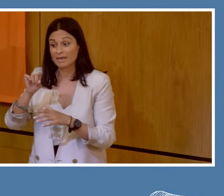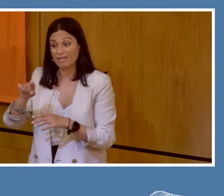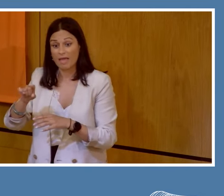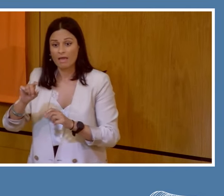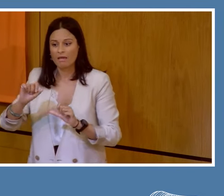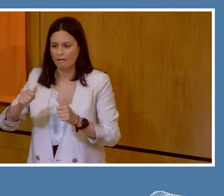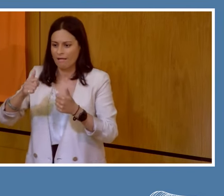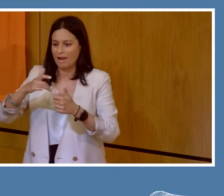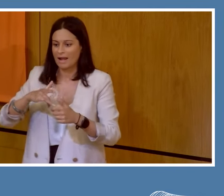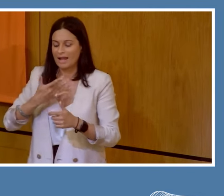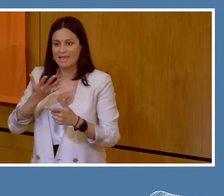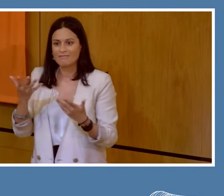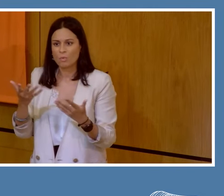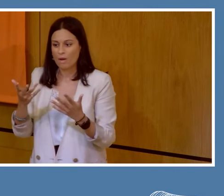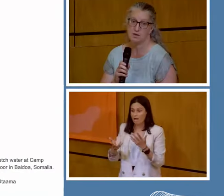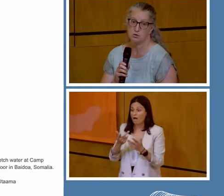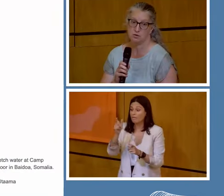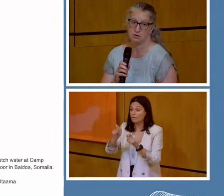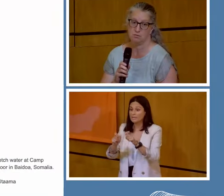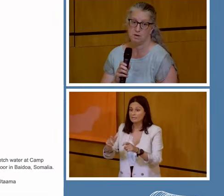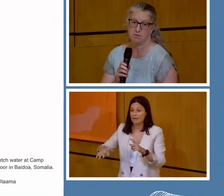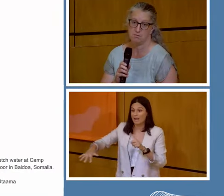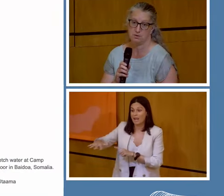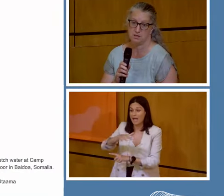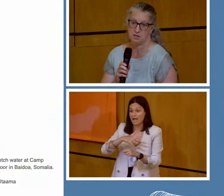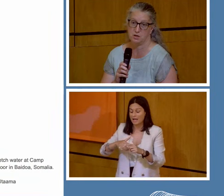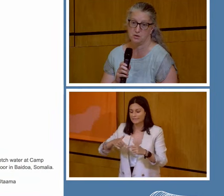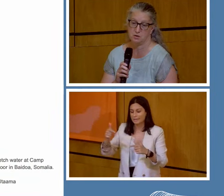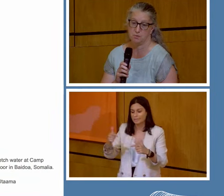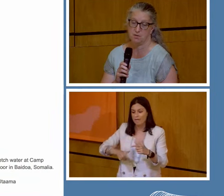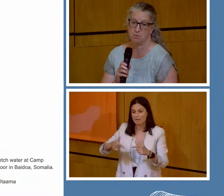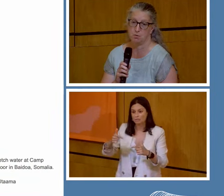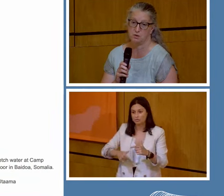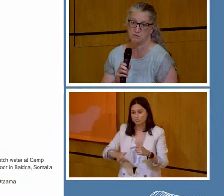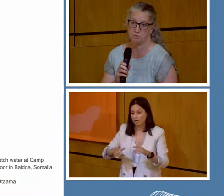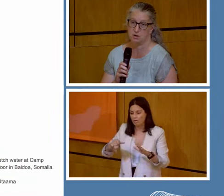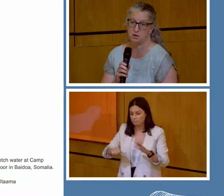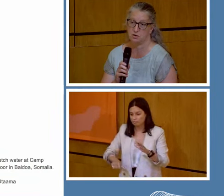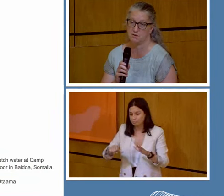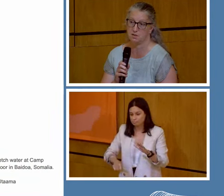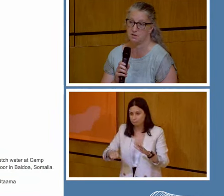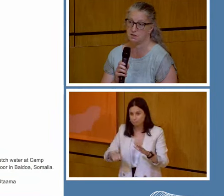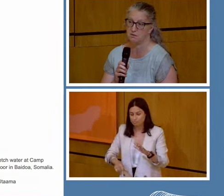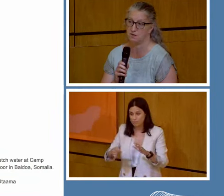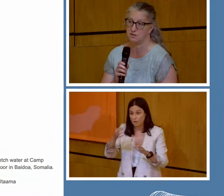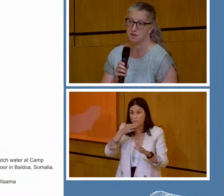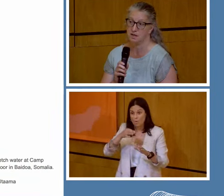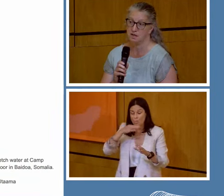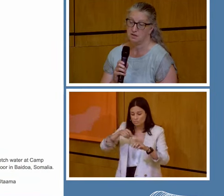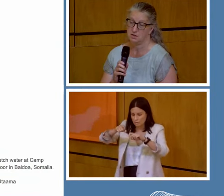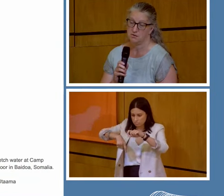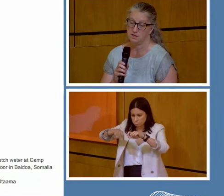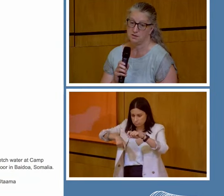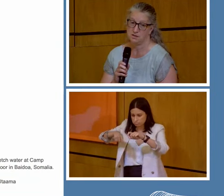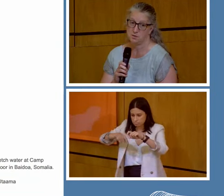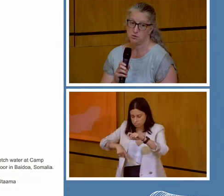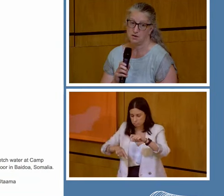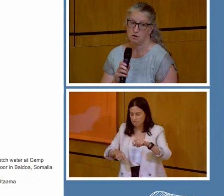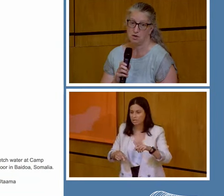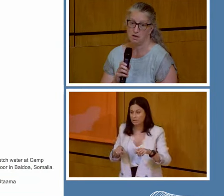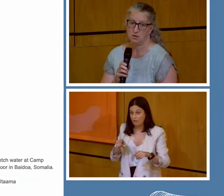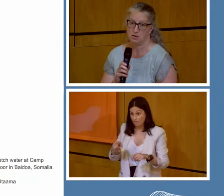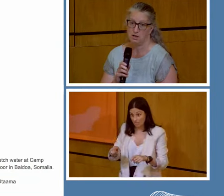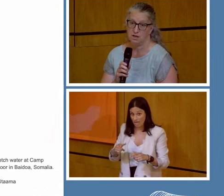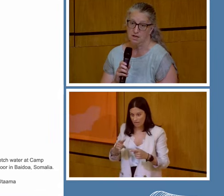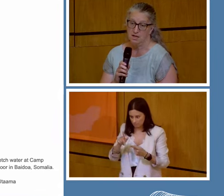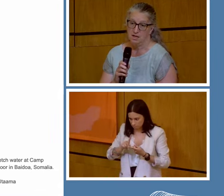land. There's a borehole on the land and there's a petrol pump that is used to pump water from below ground to the surface surface. And this is what